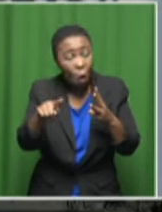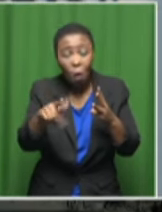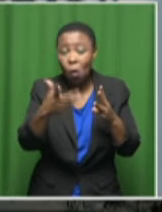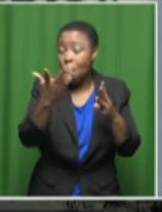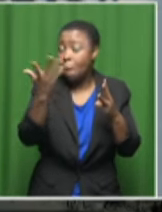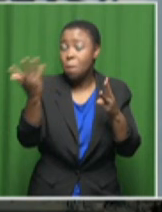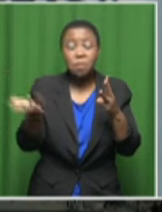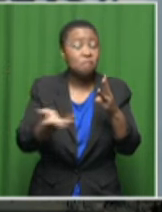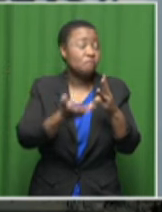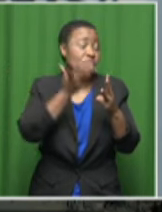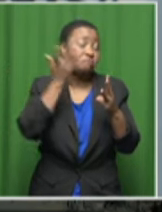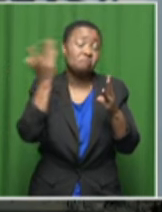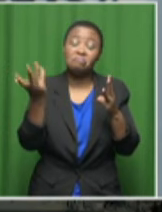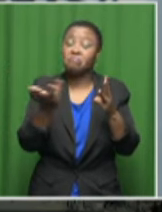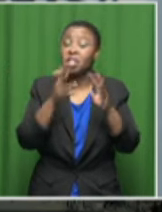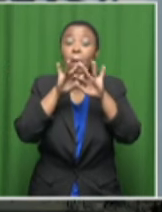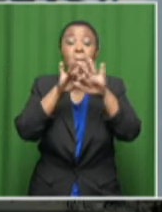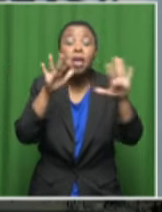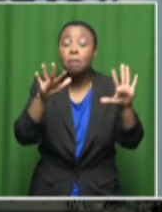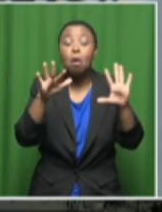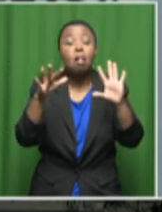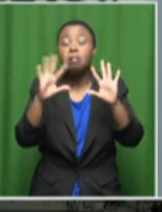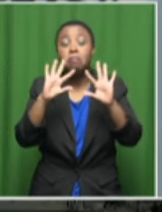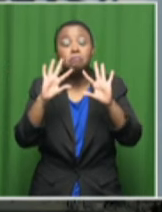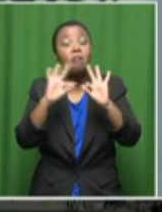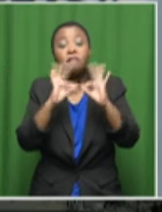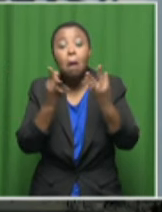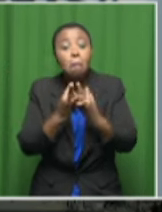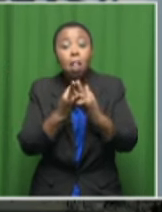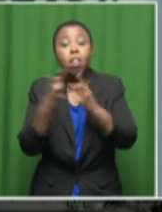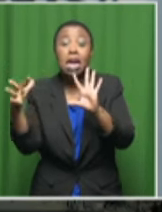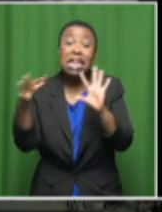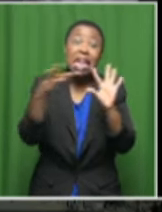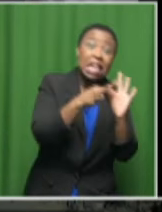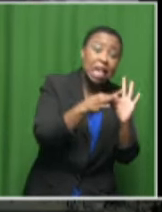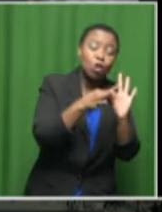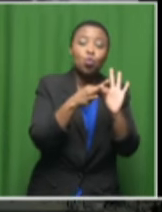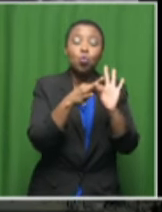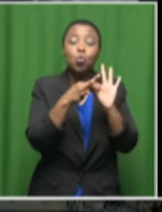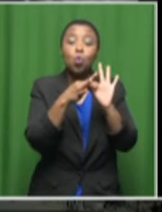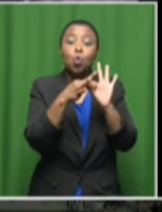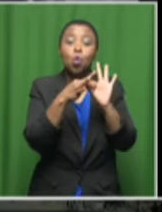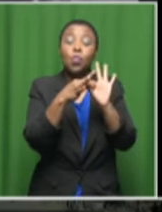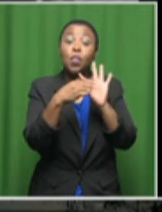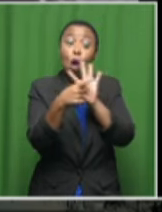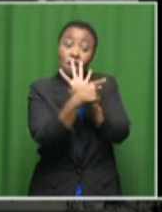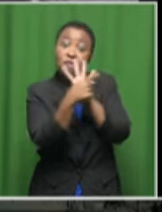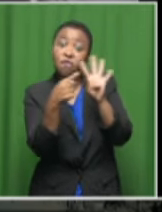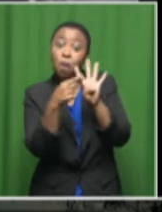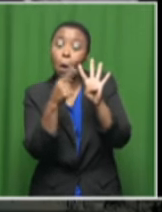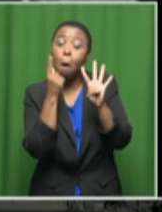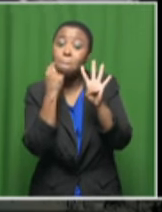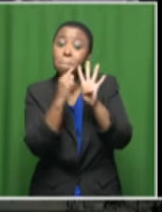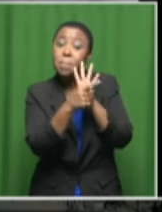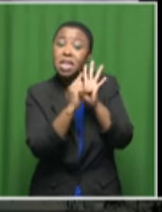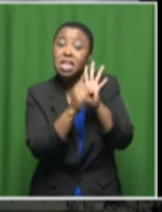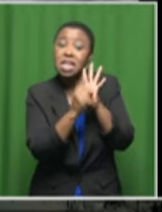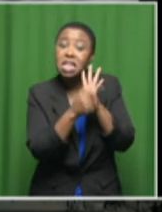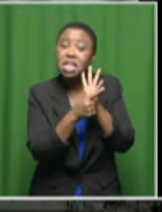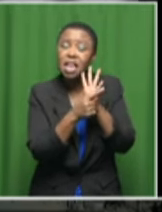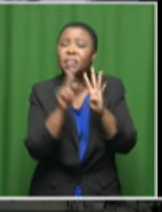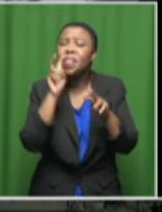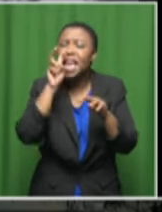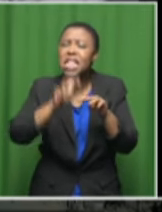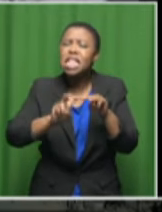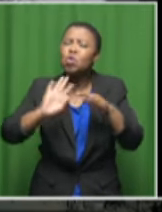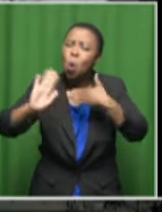people related to the Craddock IV, there is a need for them to find closure.